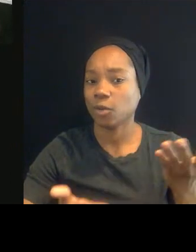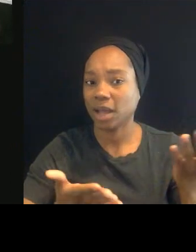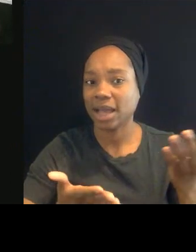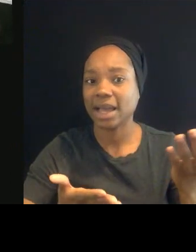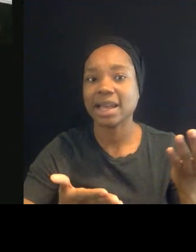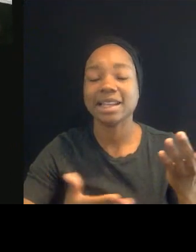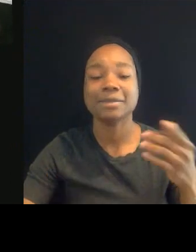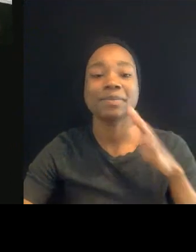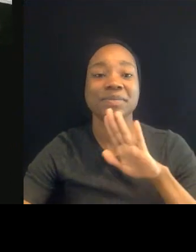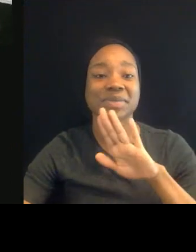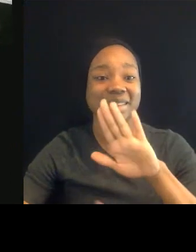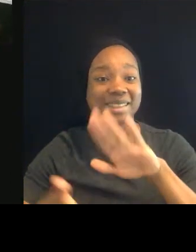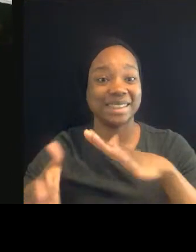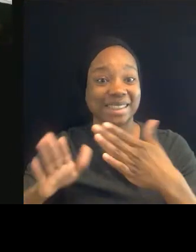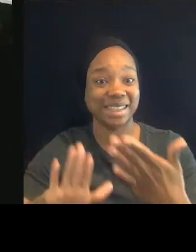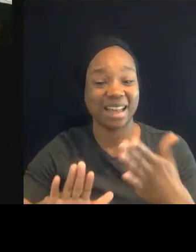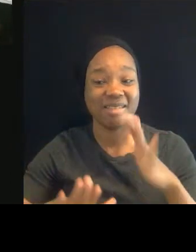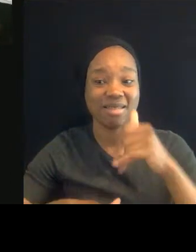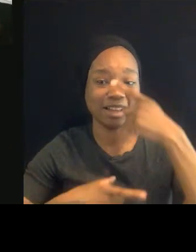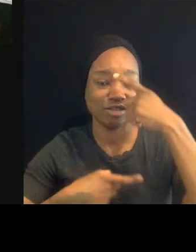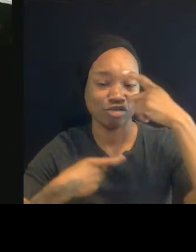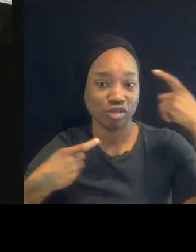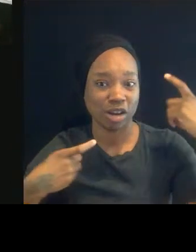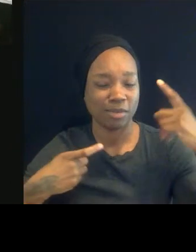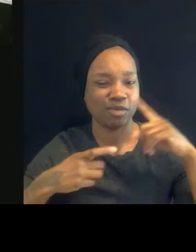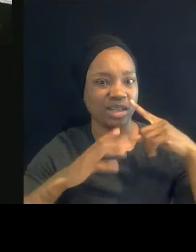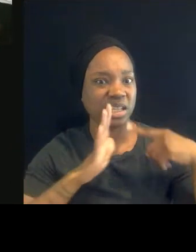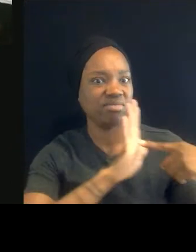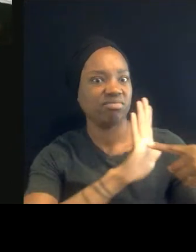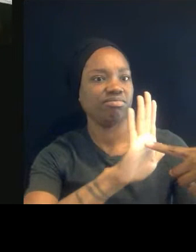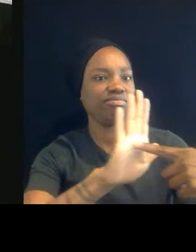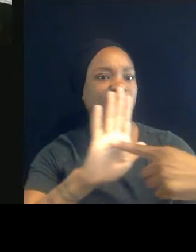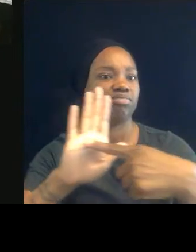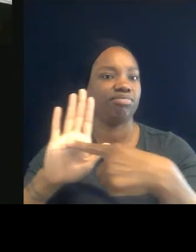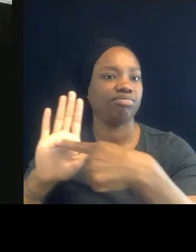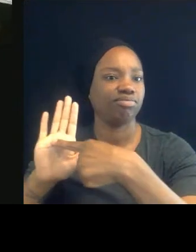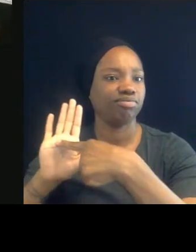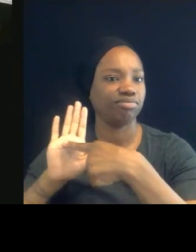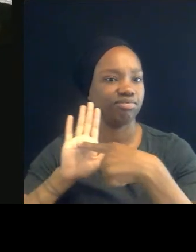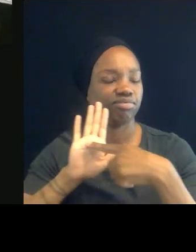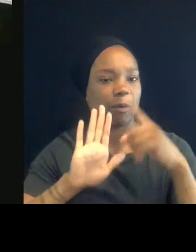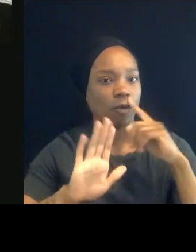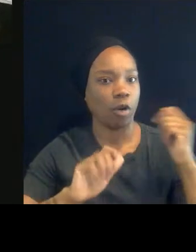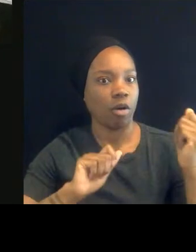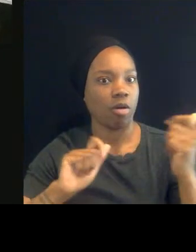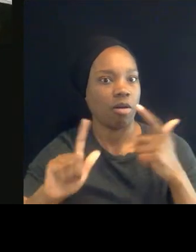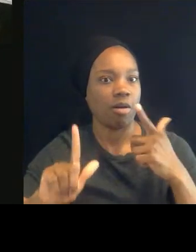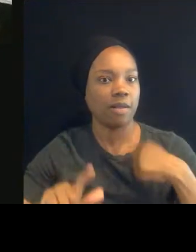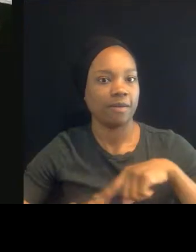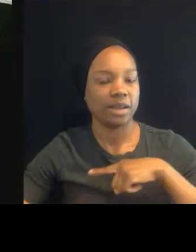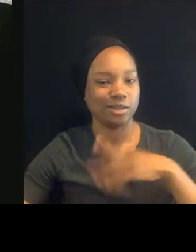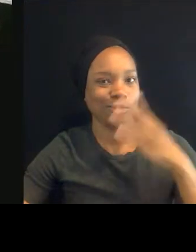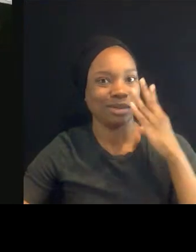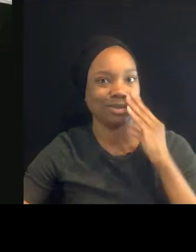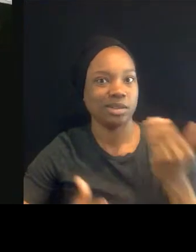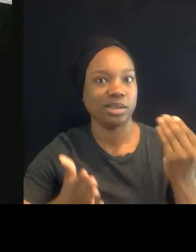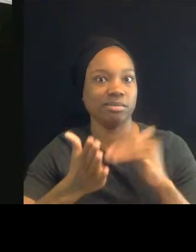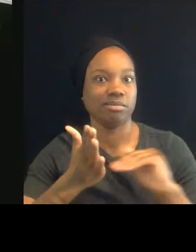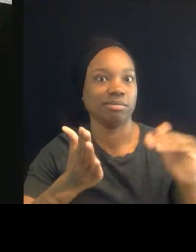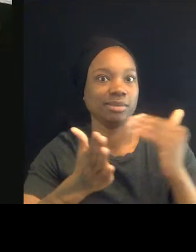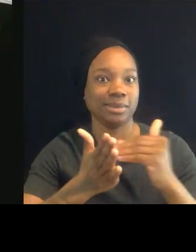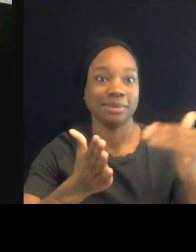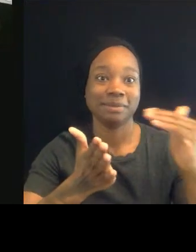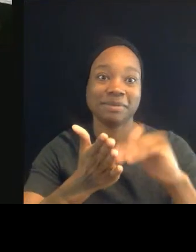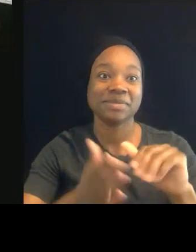trauma has been sort of displayed for all of us to experience. And I don't know about you, but even